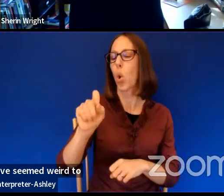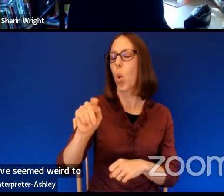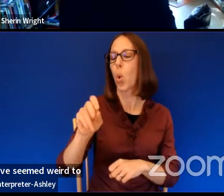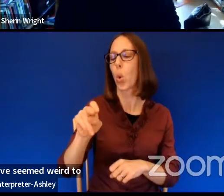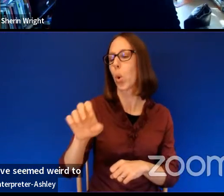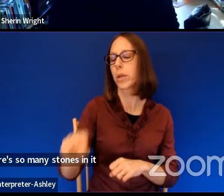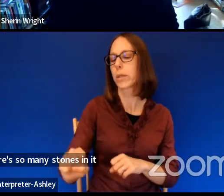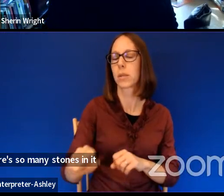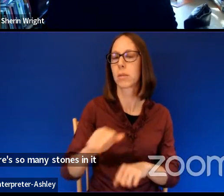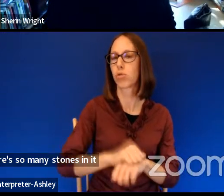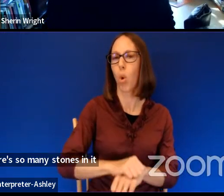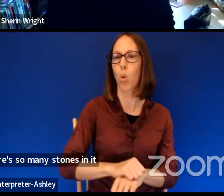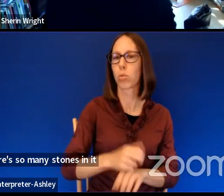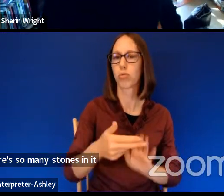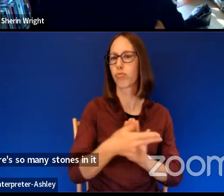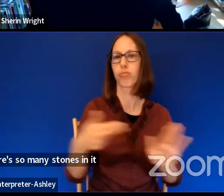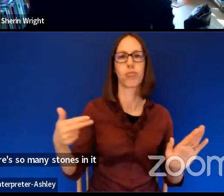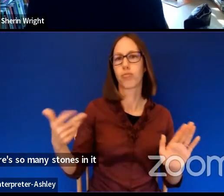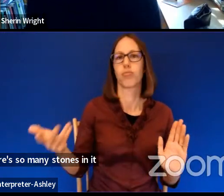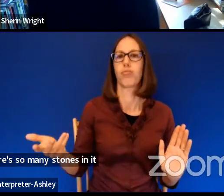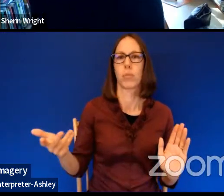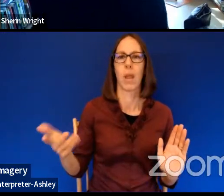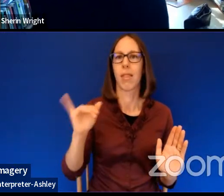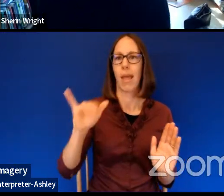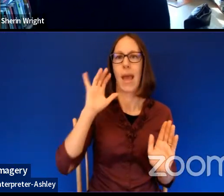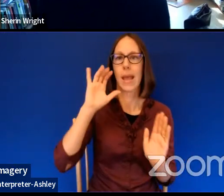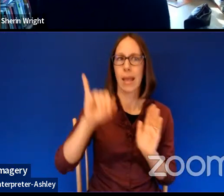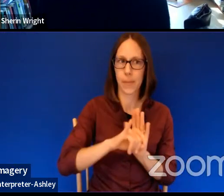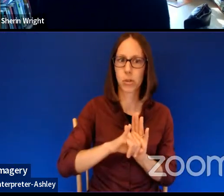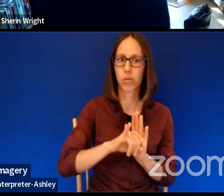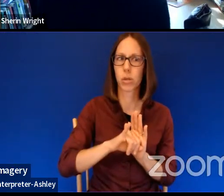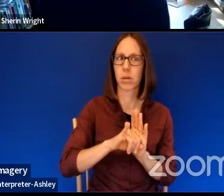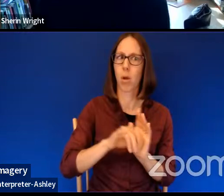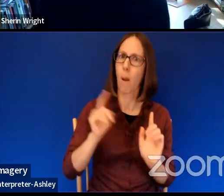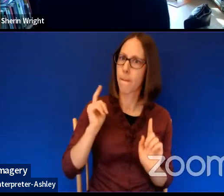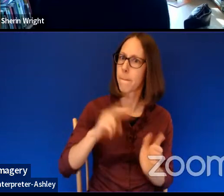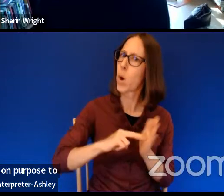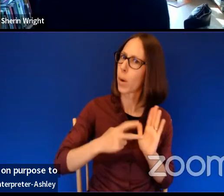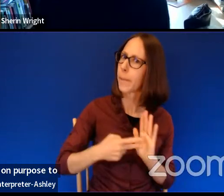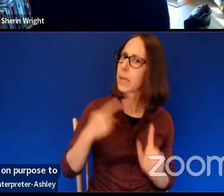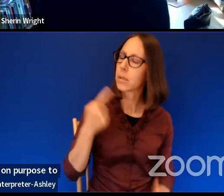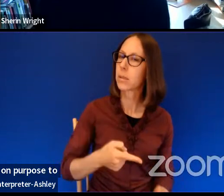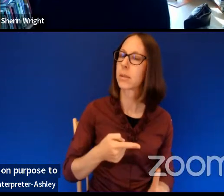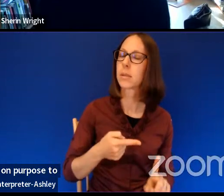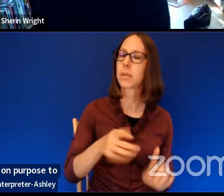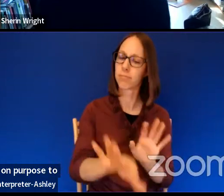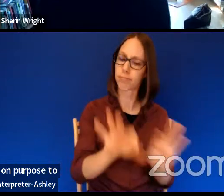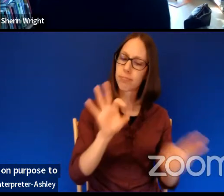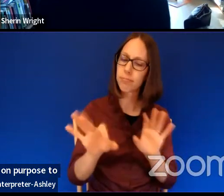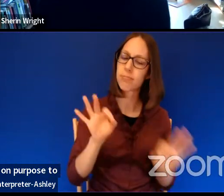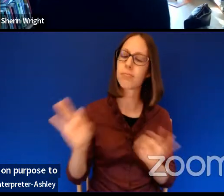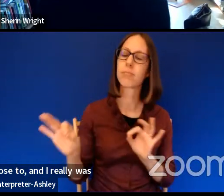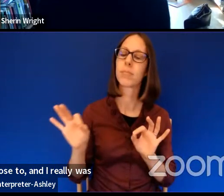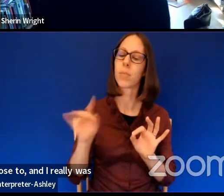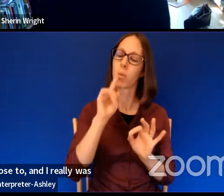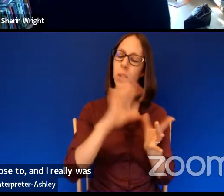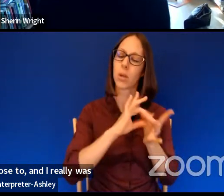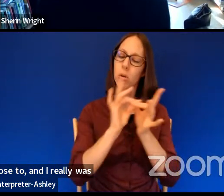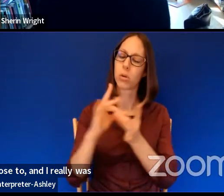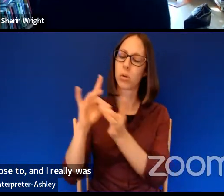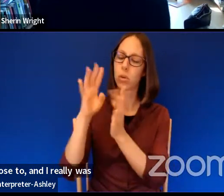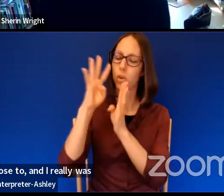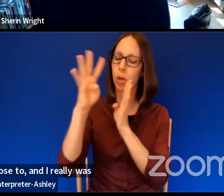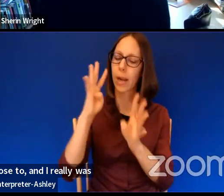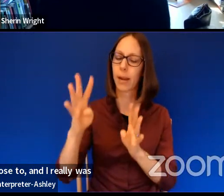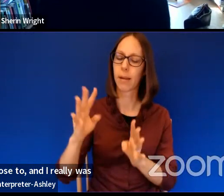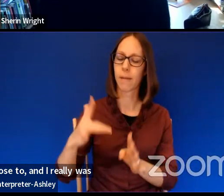um, uh, of that imagery on purpose to, and I really was trying to create something that had that